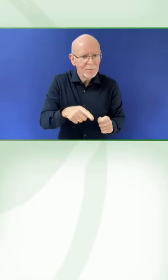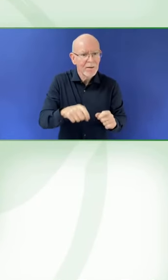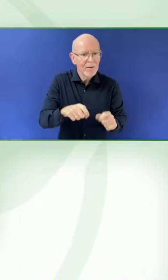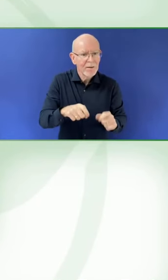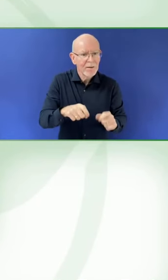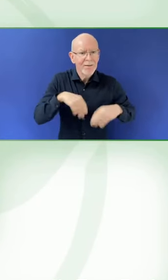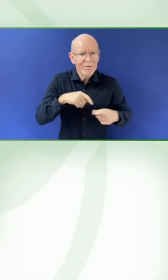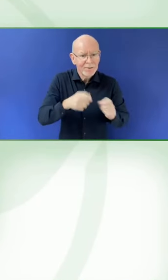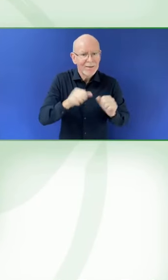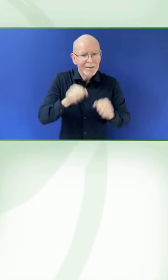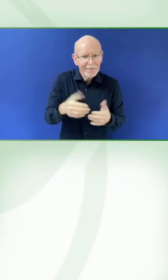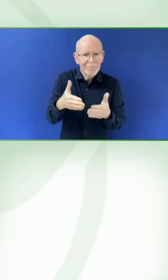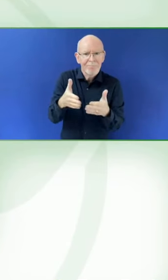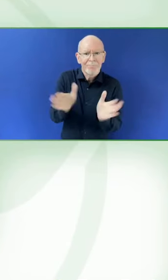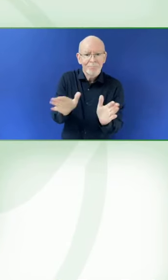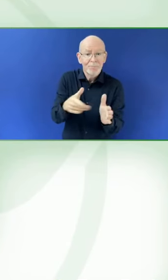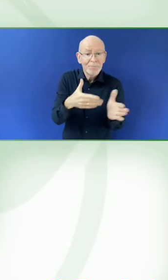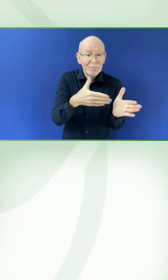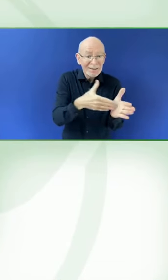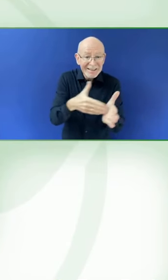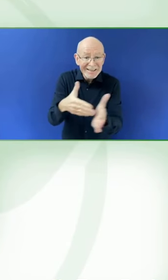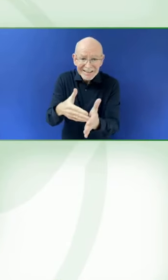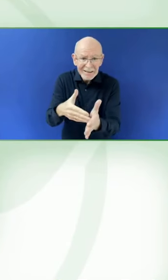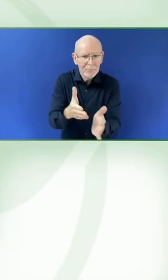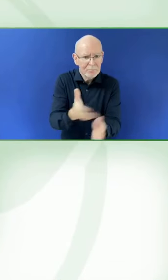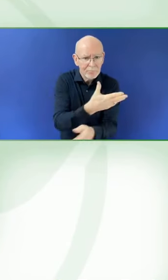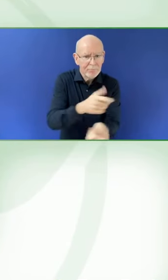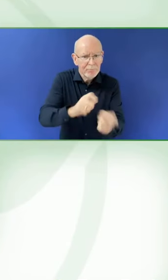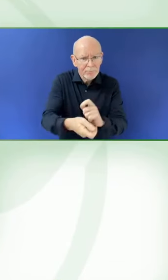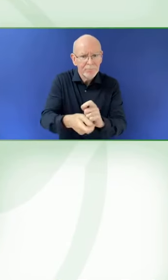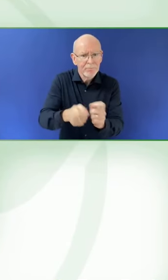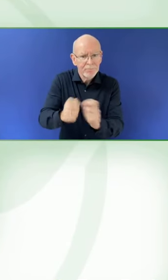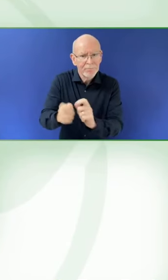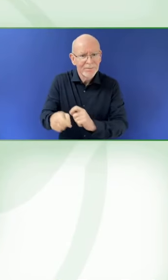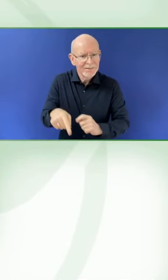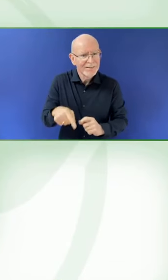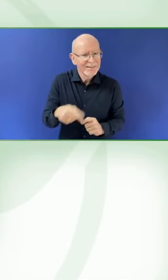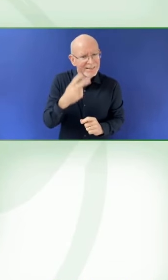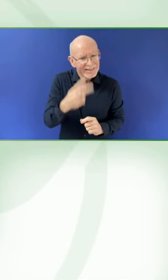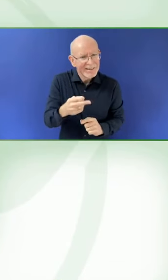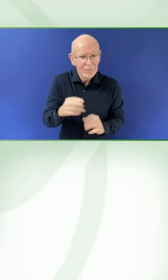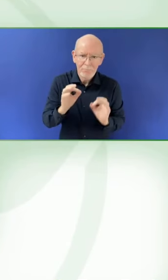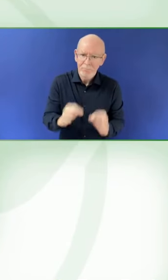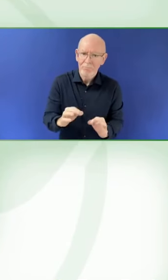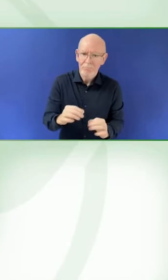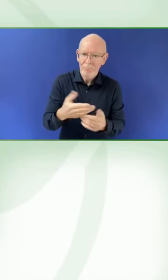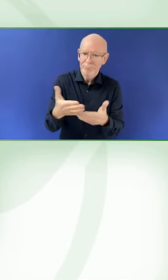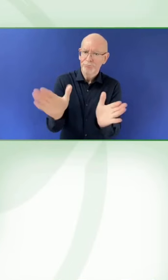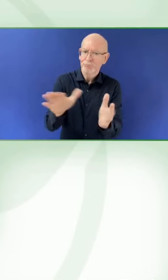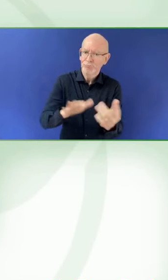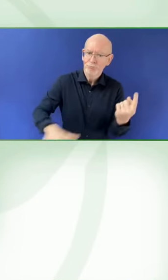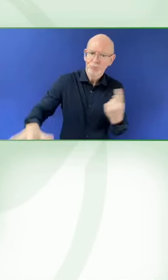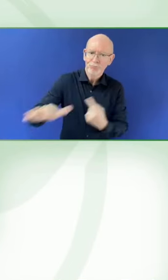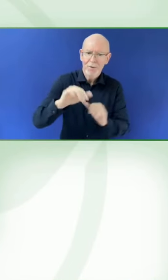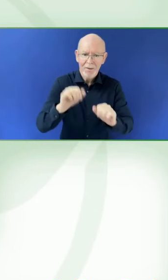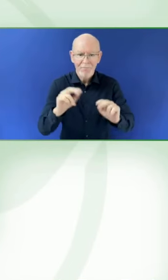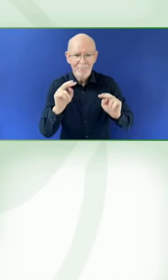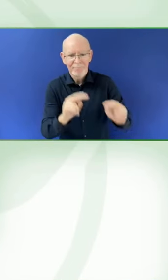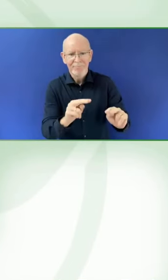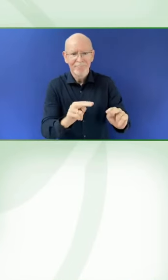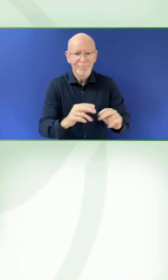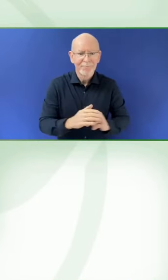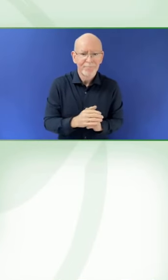And so putting real focus on innovative practices and scaling this message of accessibility through our libraries,